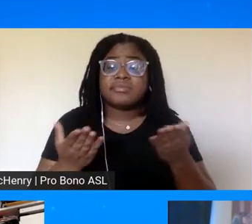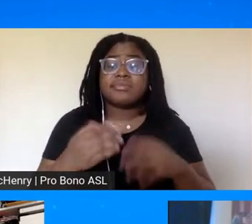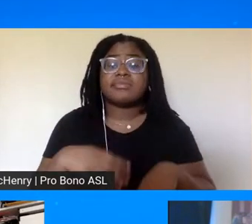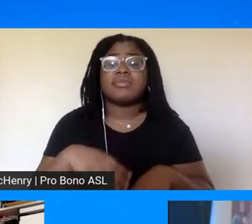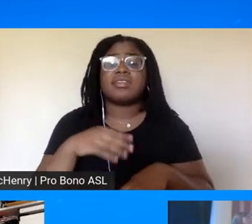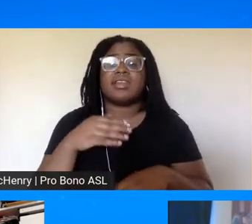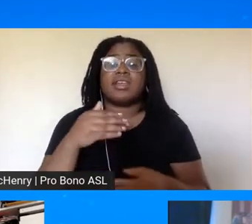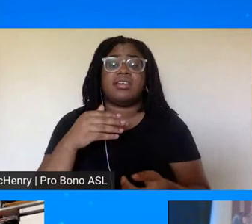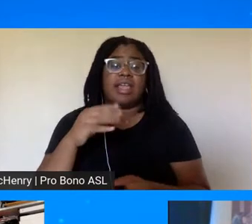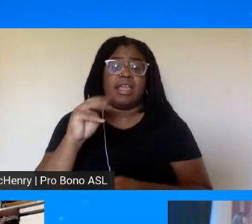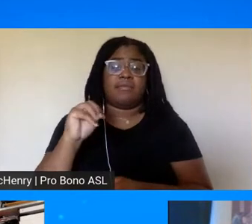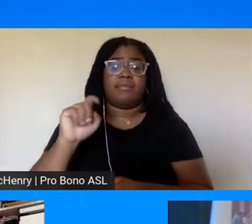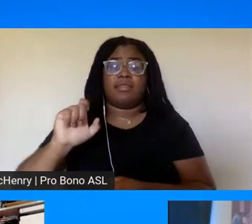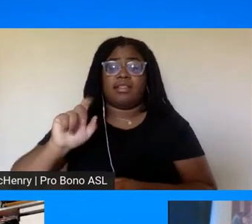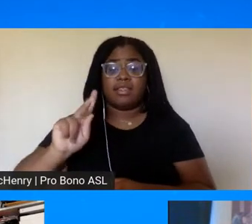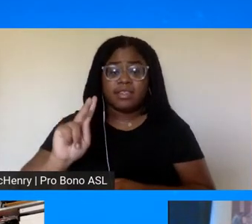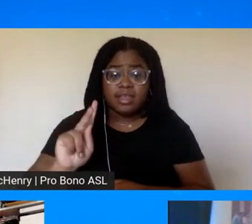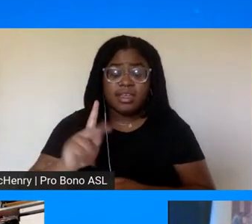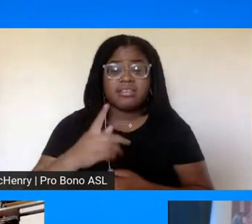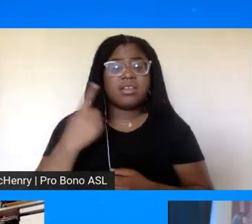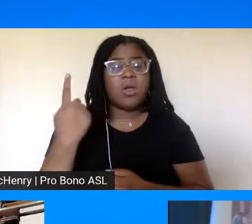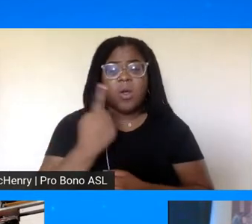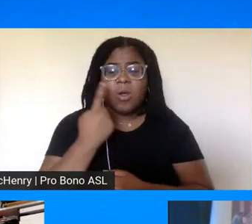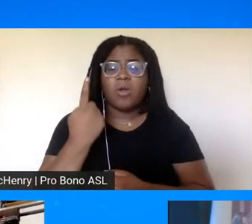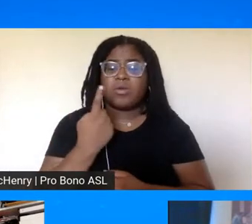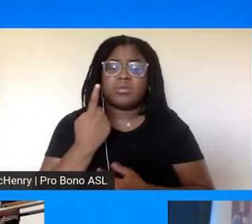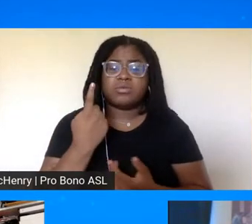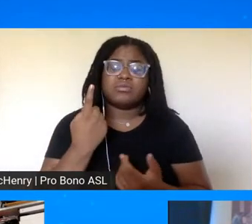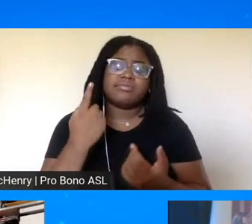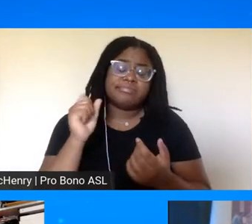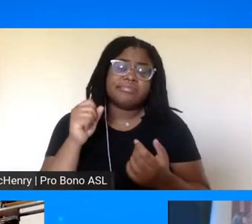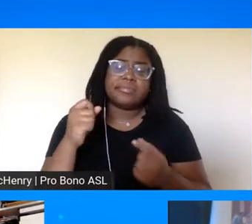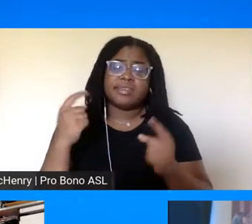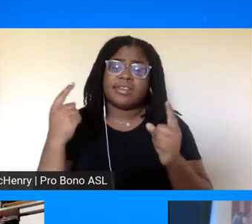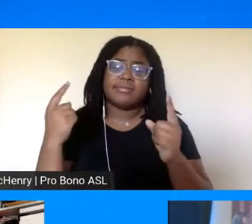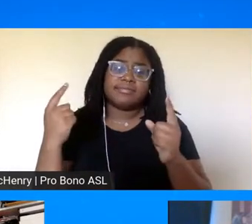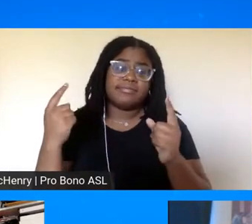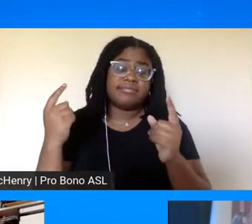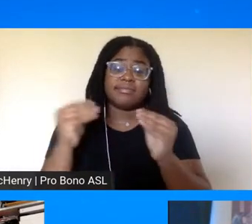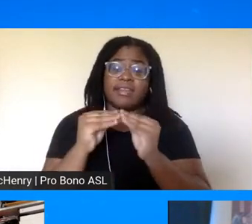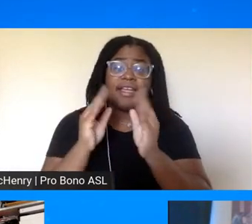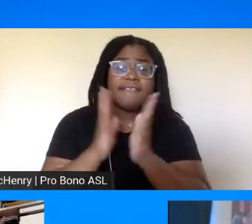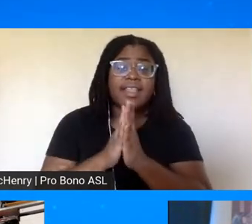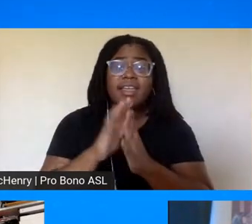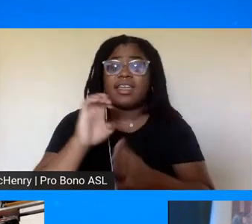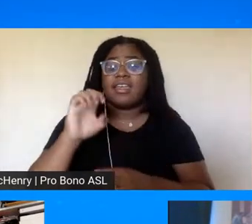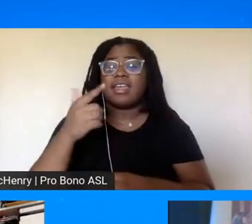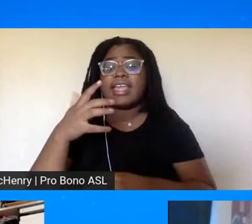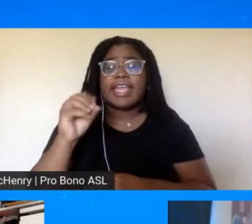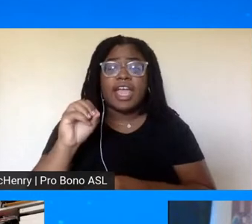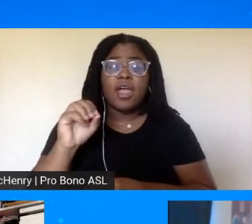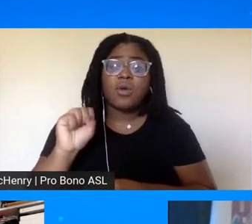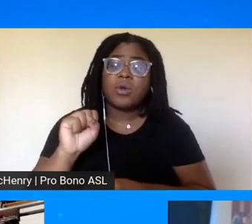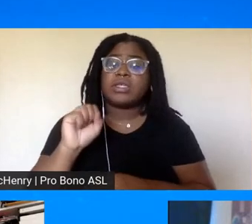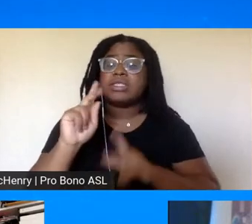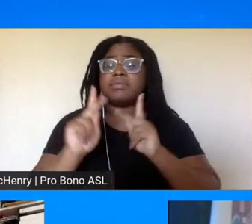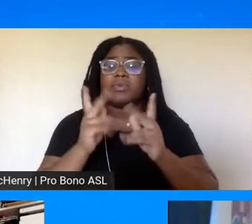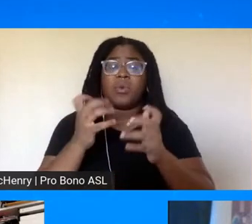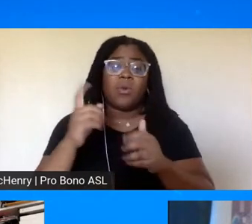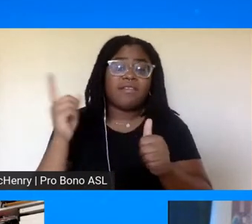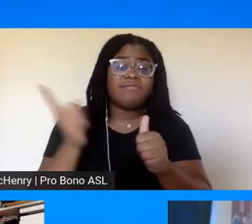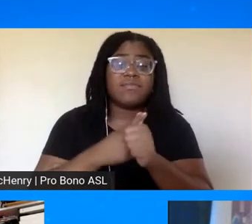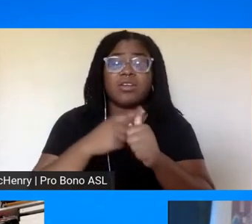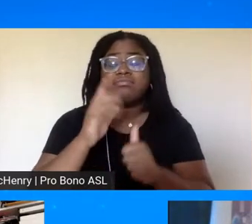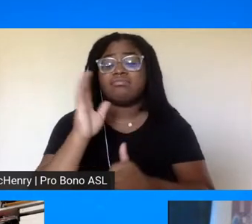adhered to those six principles and steps and there was conflict there were there were egos there were people wanting to speak first and brian ruskin just